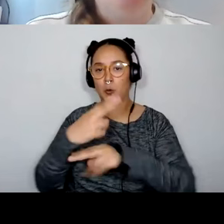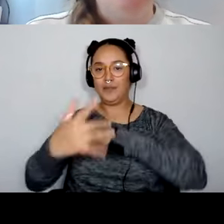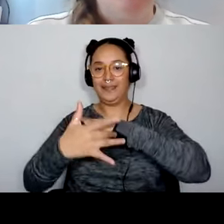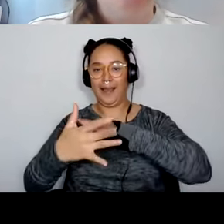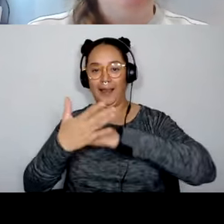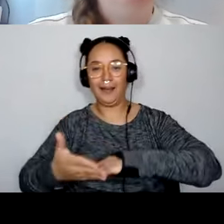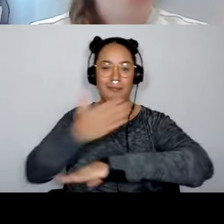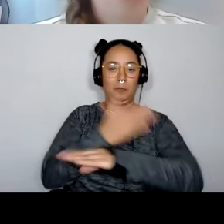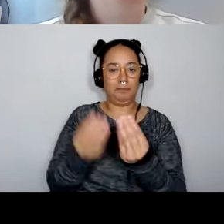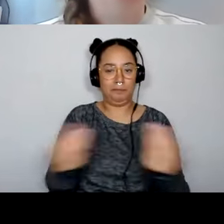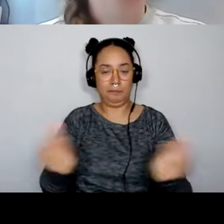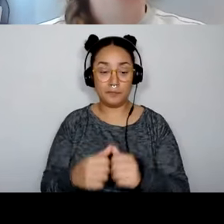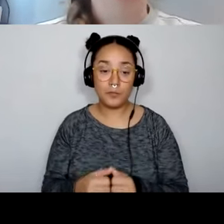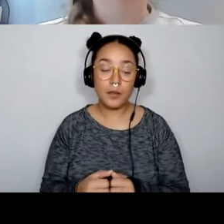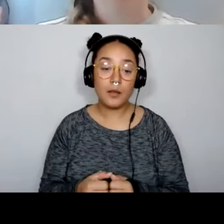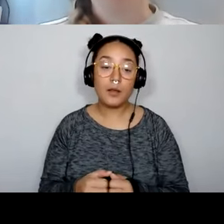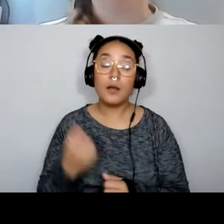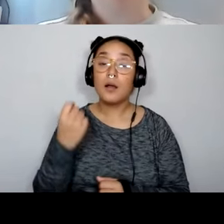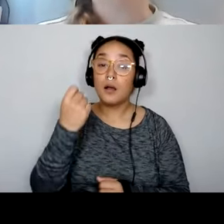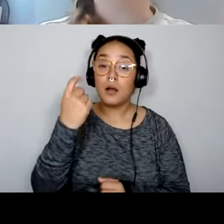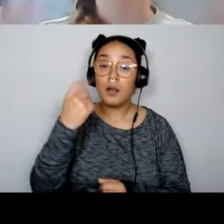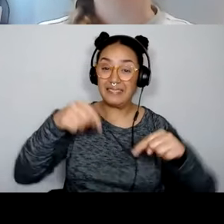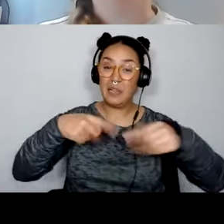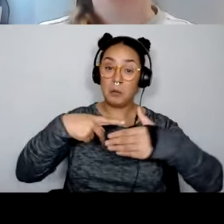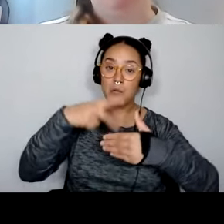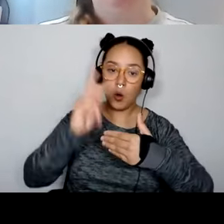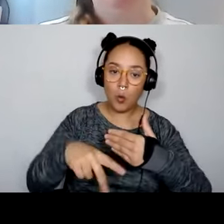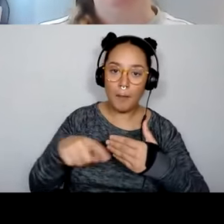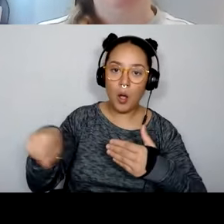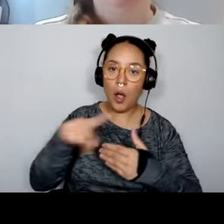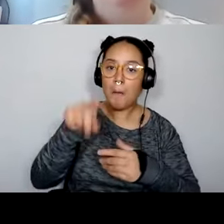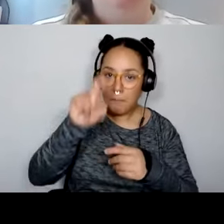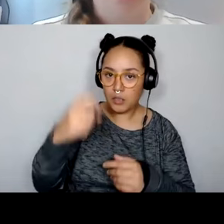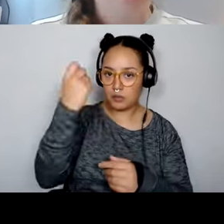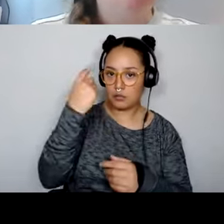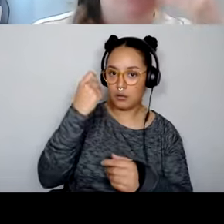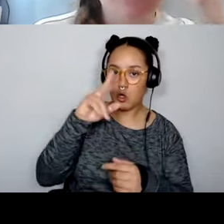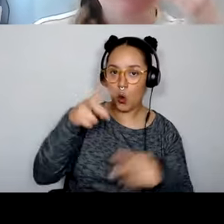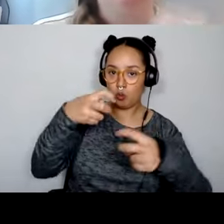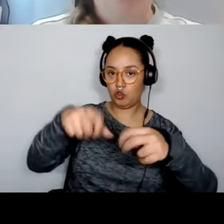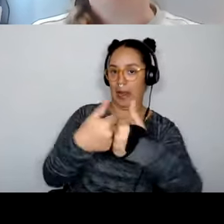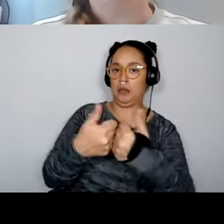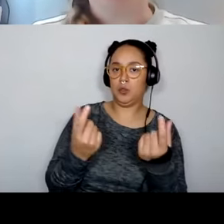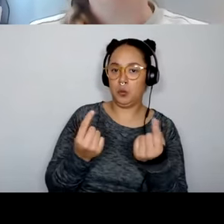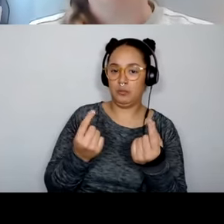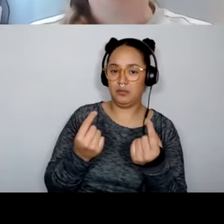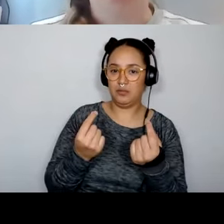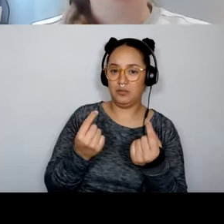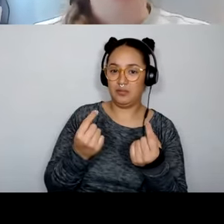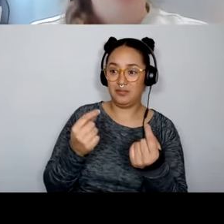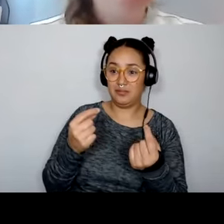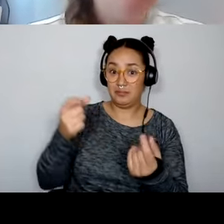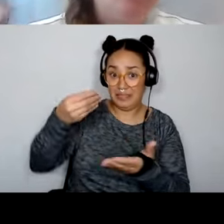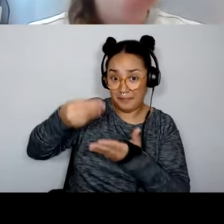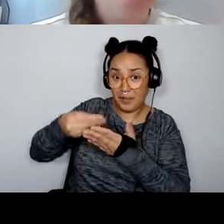important when it comes to this program is understanding the scope of your challenge. It's it's $15,000 in